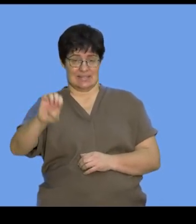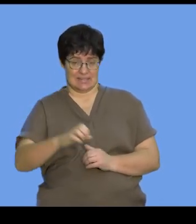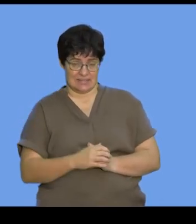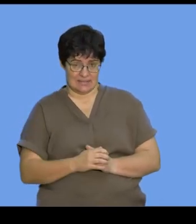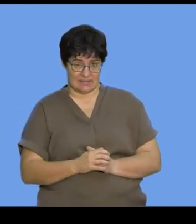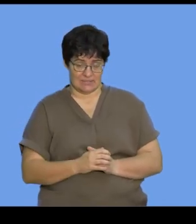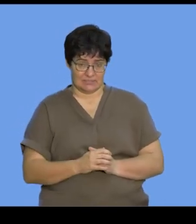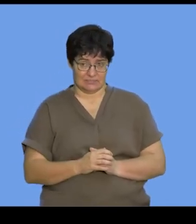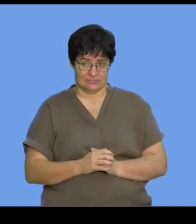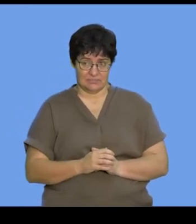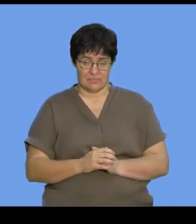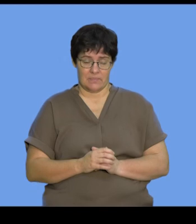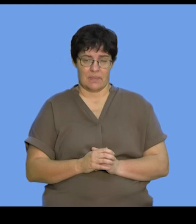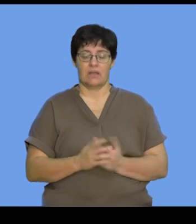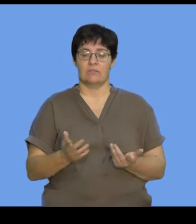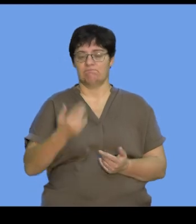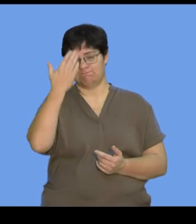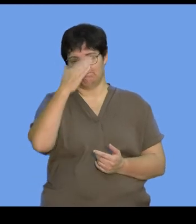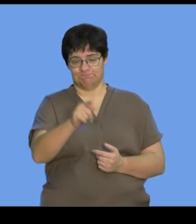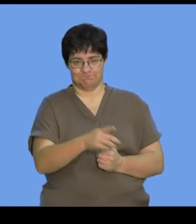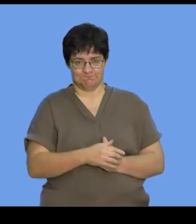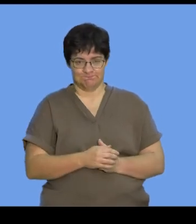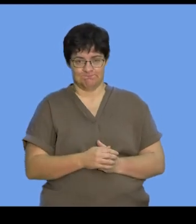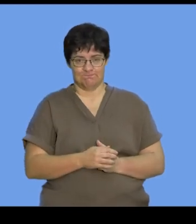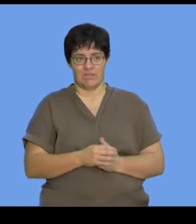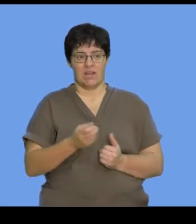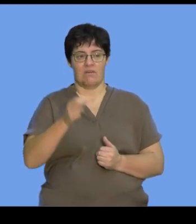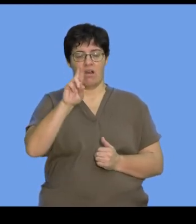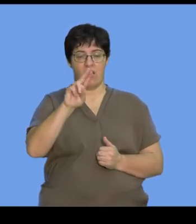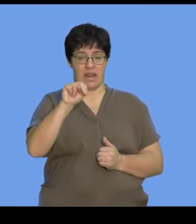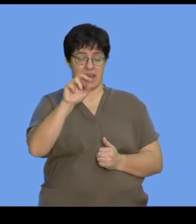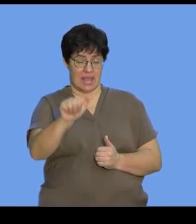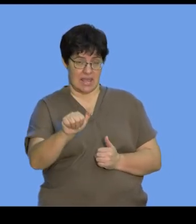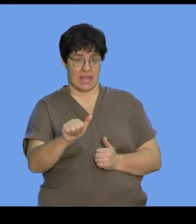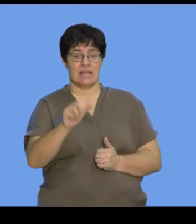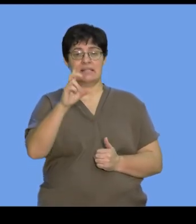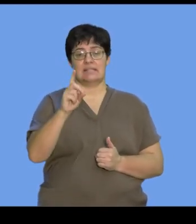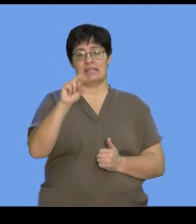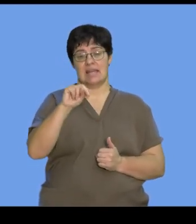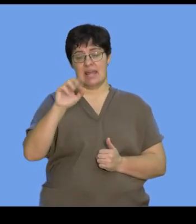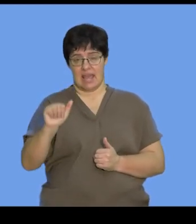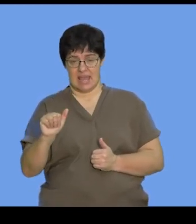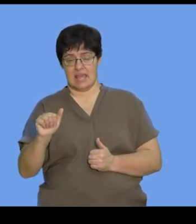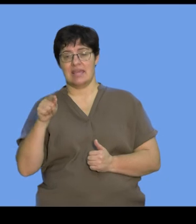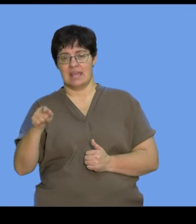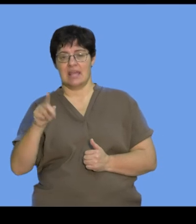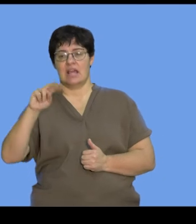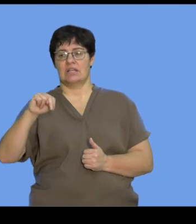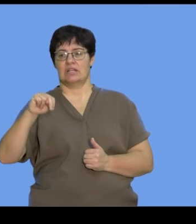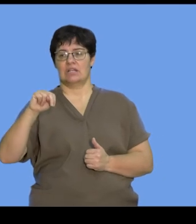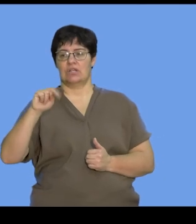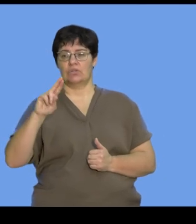DNA is made up of nucleotides. And we know that we've got RNA nucleotides and DNA nucleotides that produce